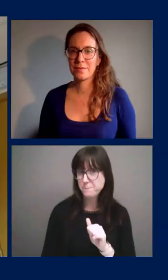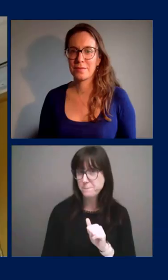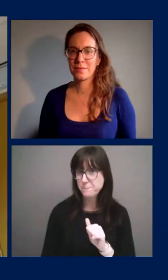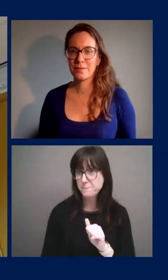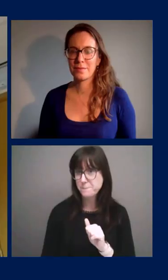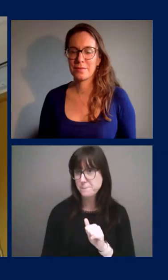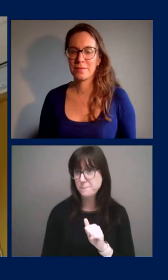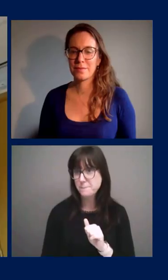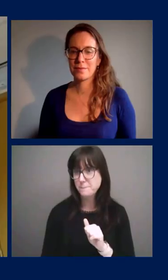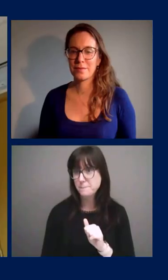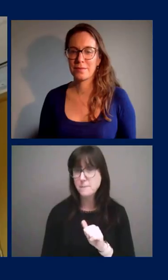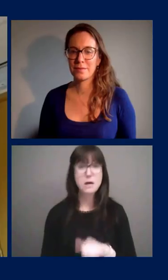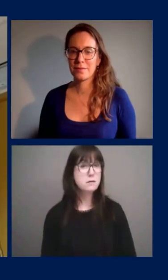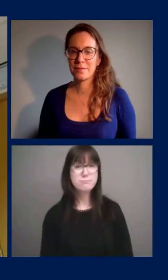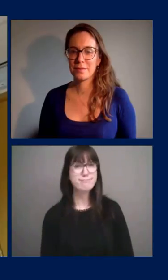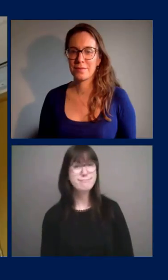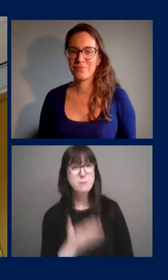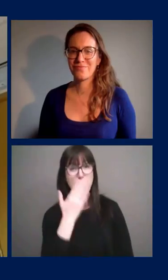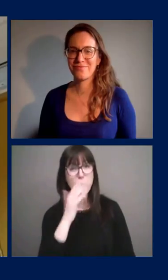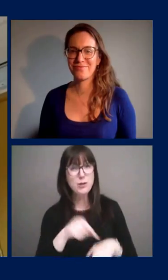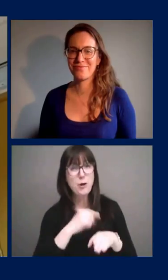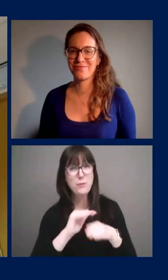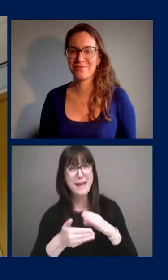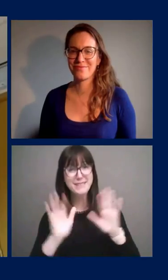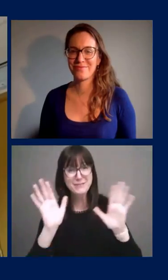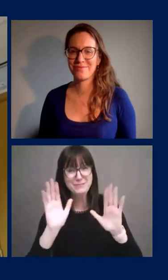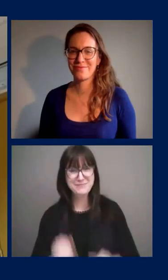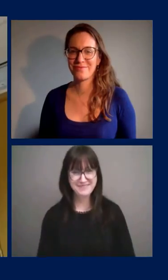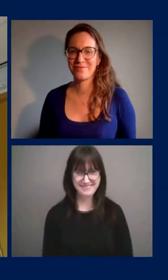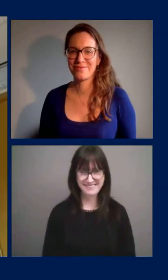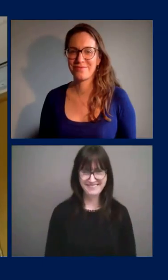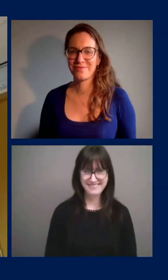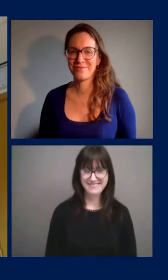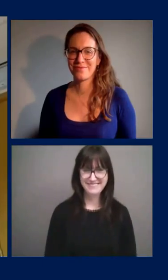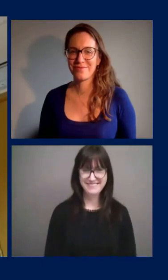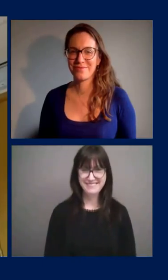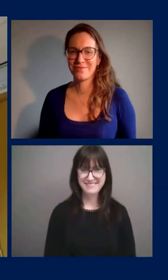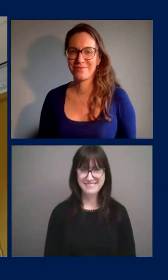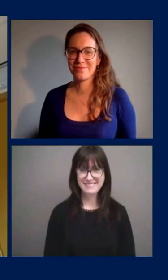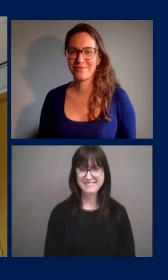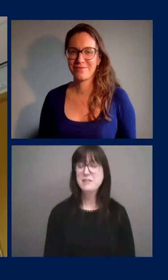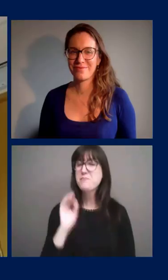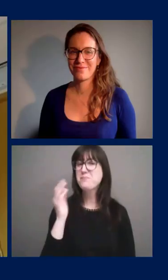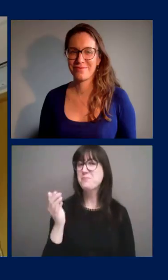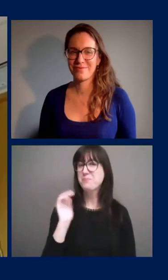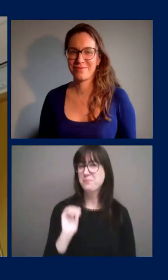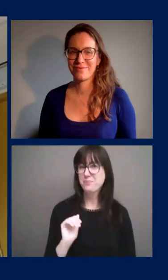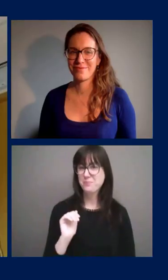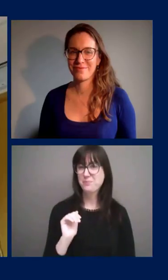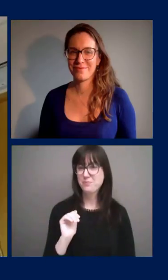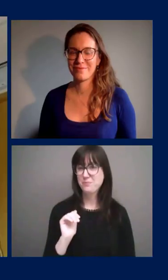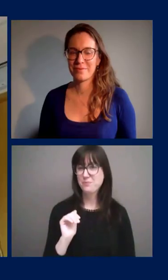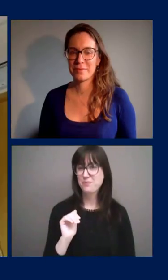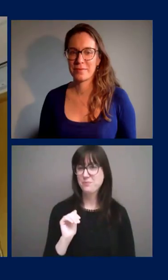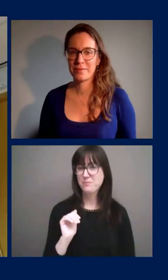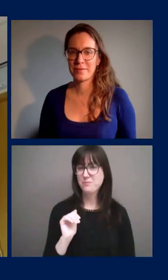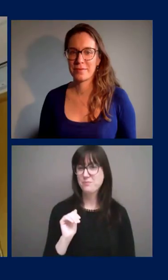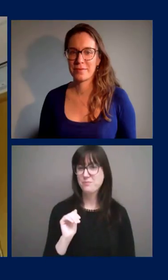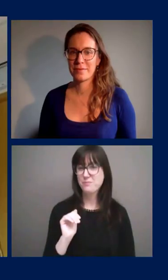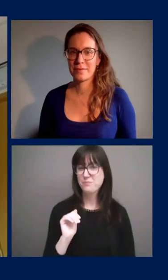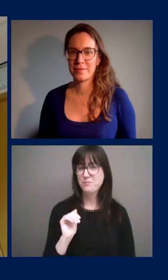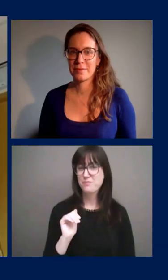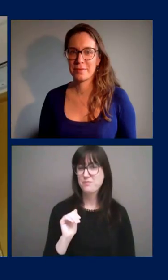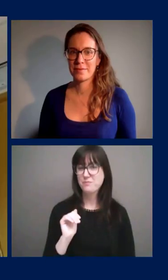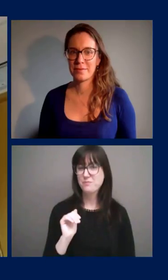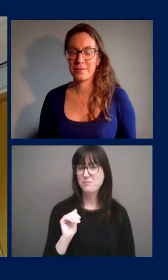uh have a great long weekend thank you um so up next we have uh uh dominique